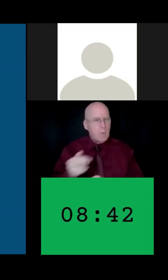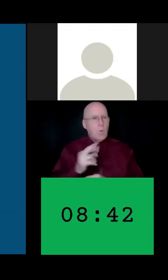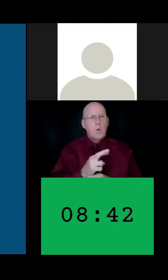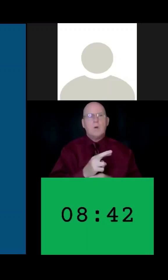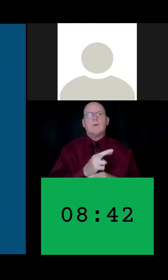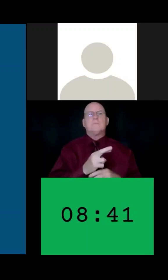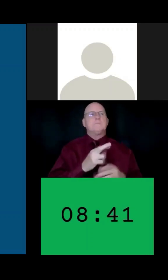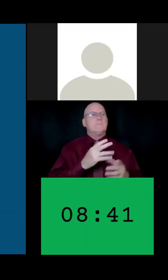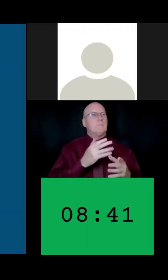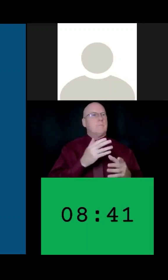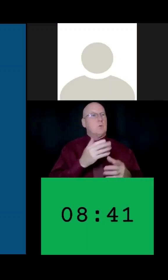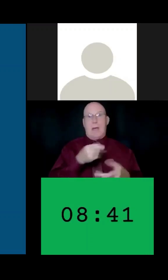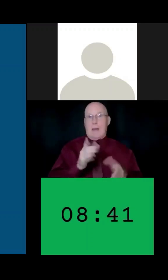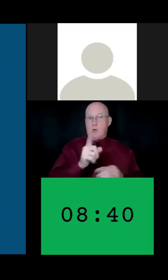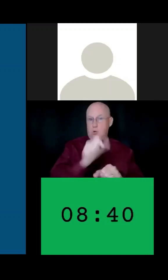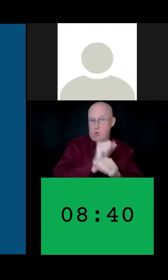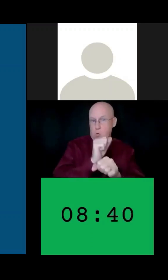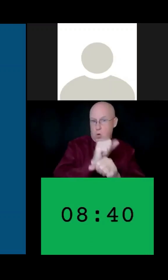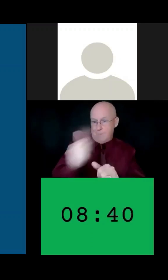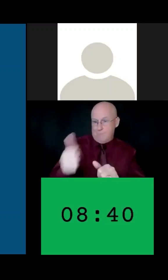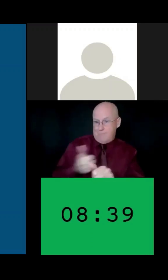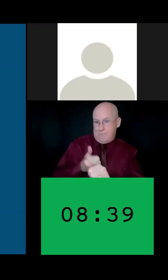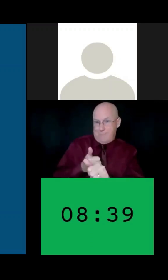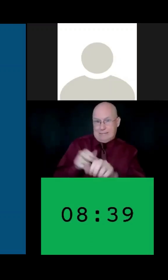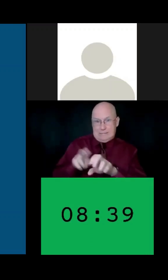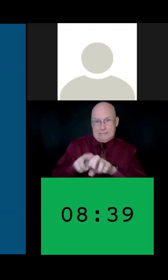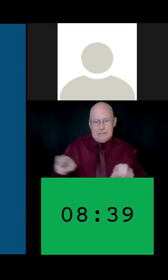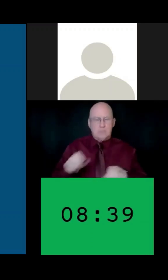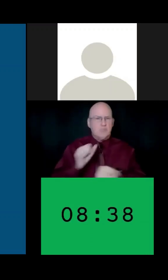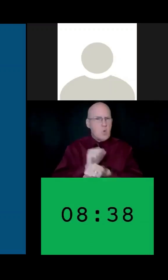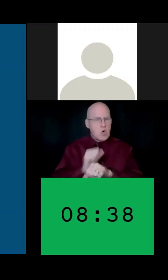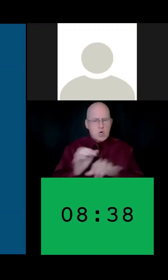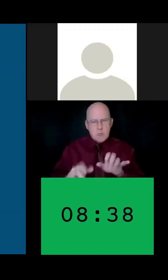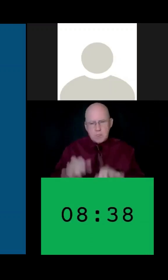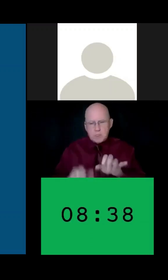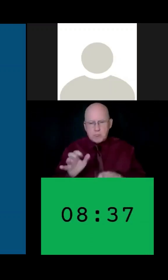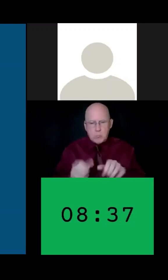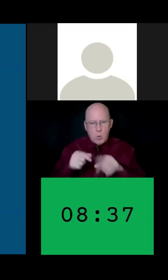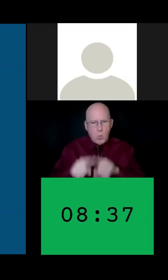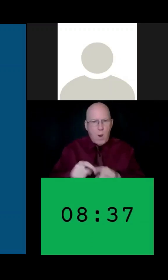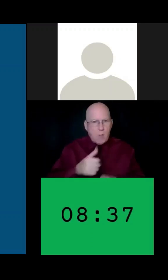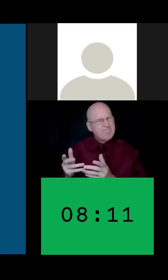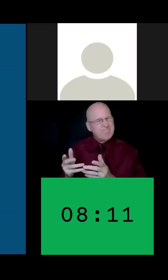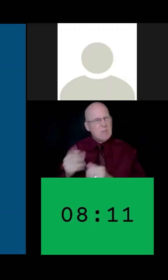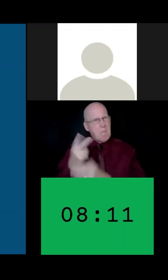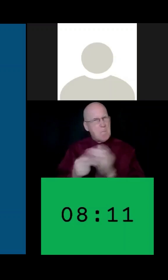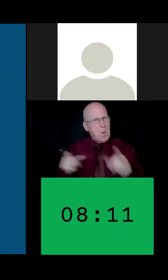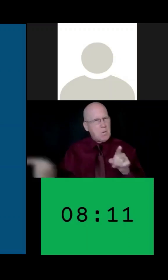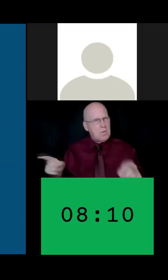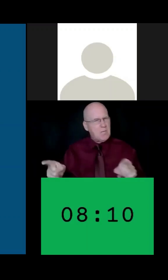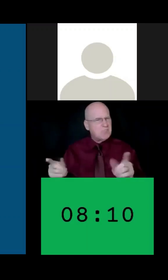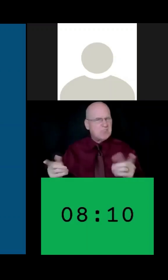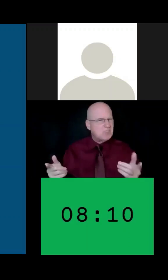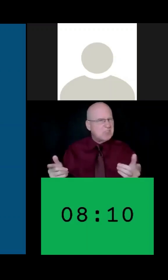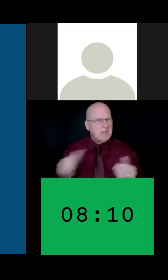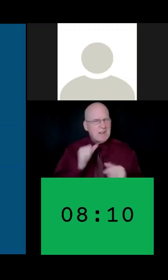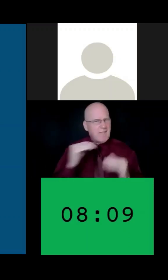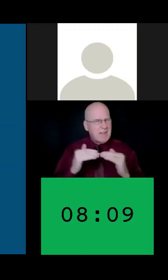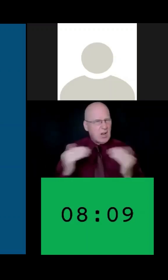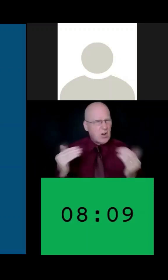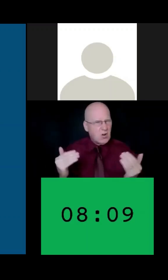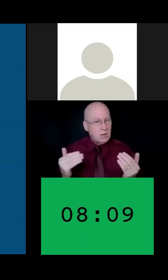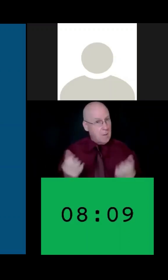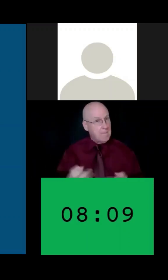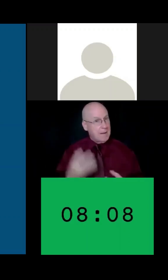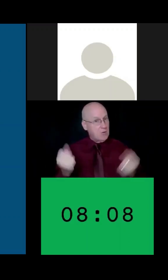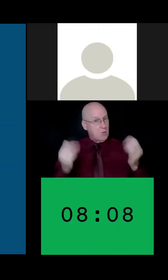productive, we're a better option for getting from point A to point B. We have a lot of drivers we know